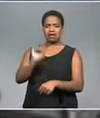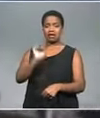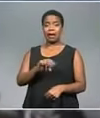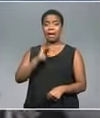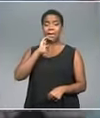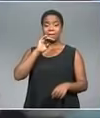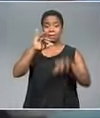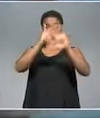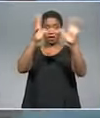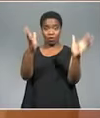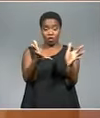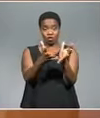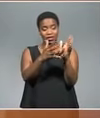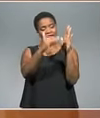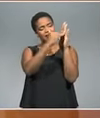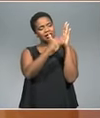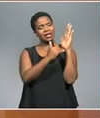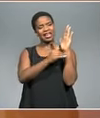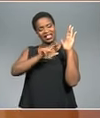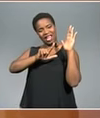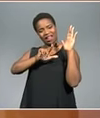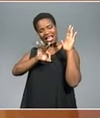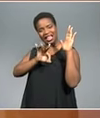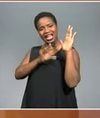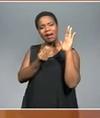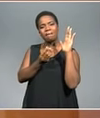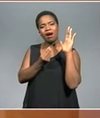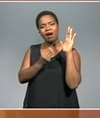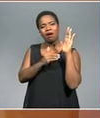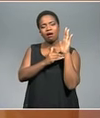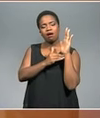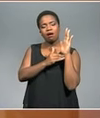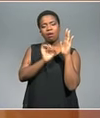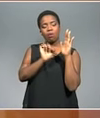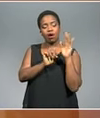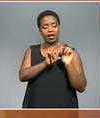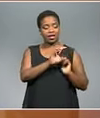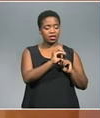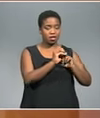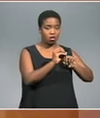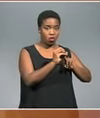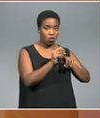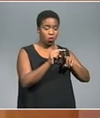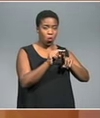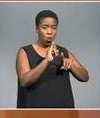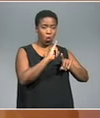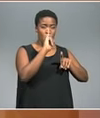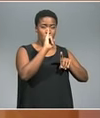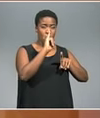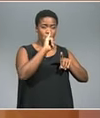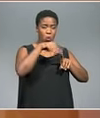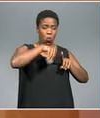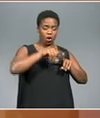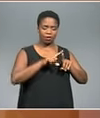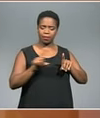in 73rd place. The index uses a scale of 0 to 100, where 0 is highly corrupt and 100